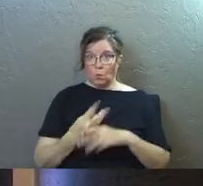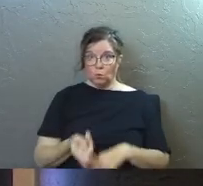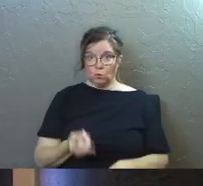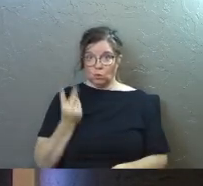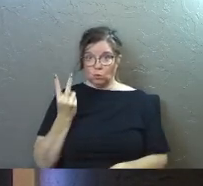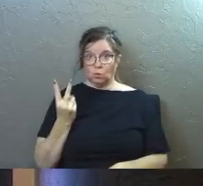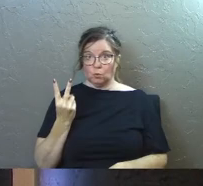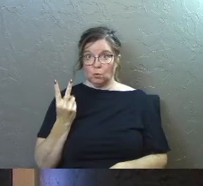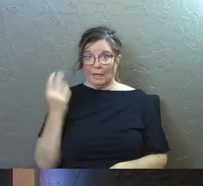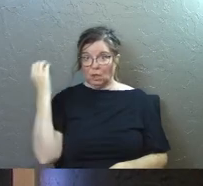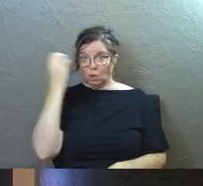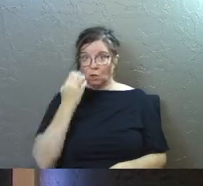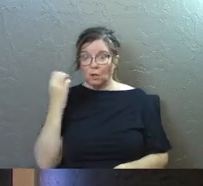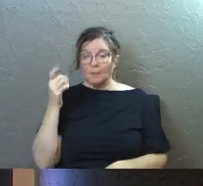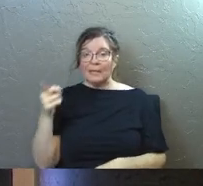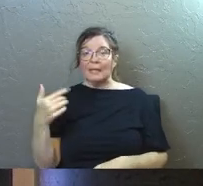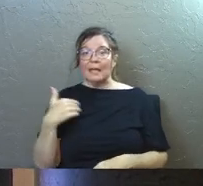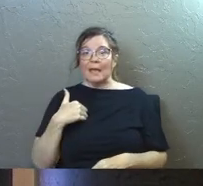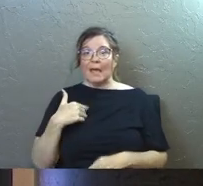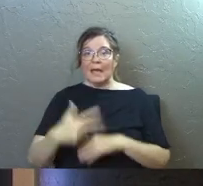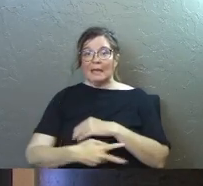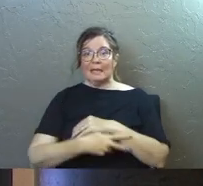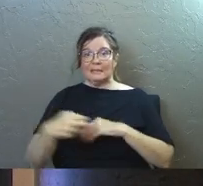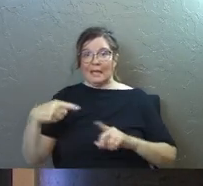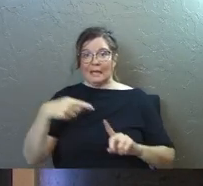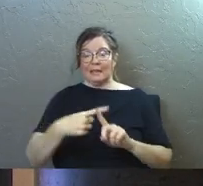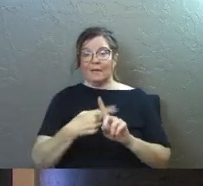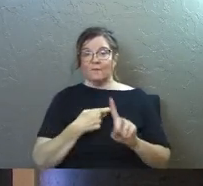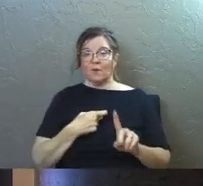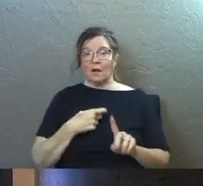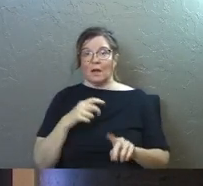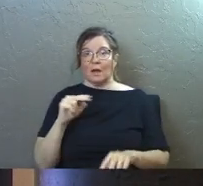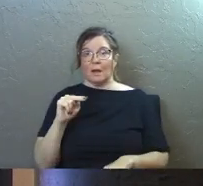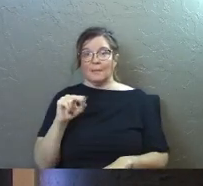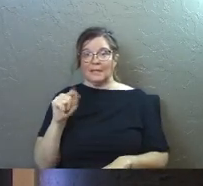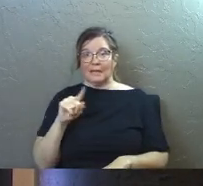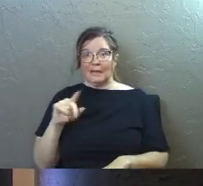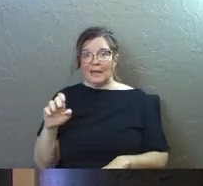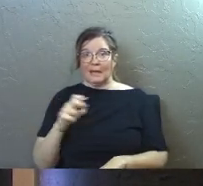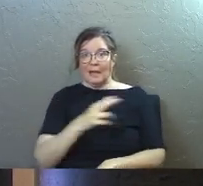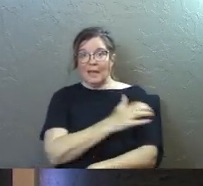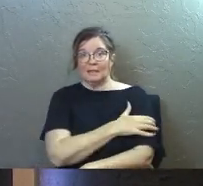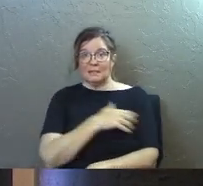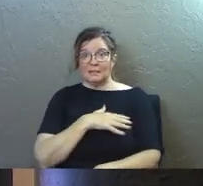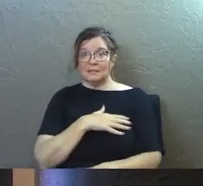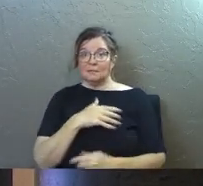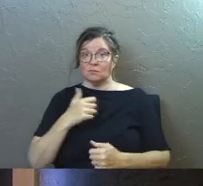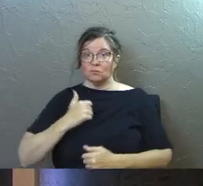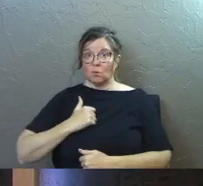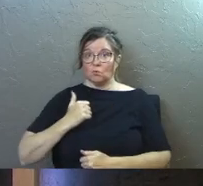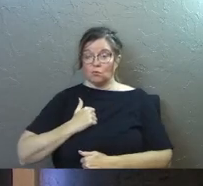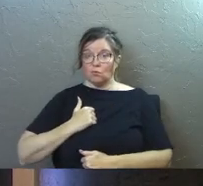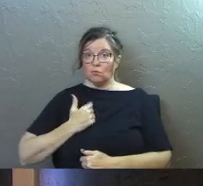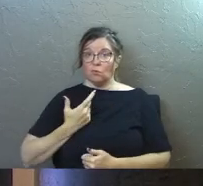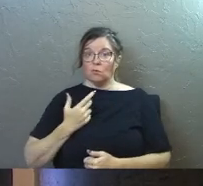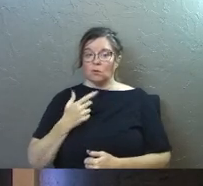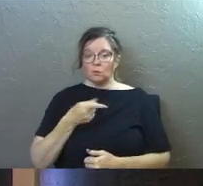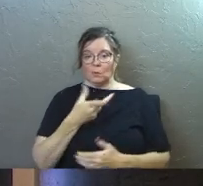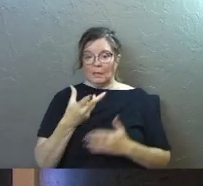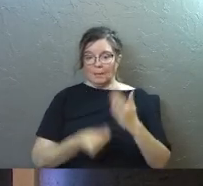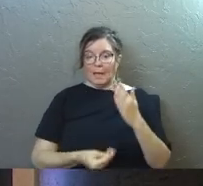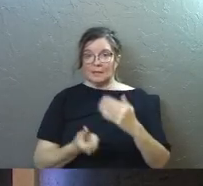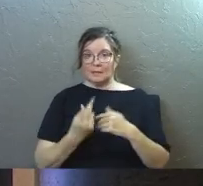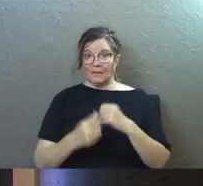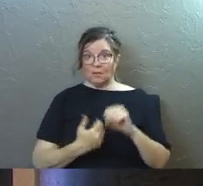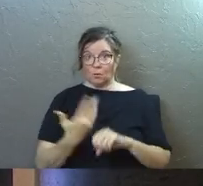was in the European theater and that he had taken this off of a Nazi soldier. And so when he passed away